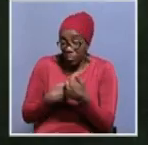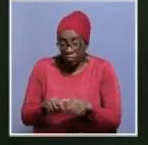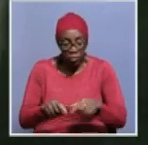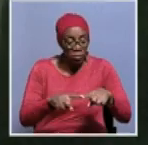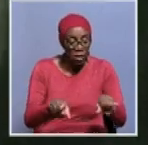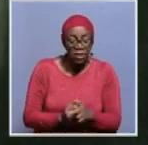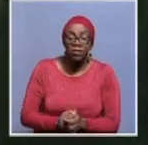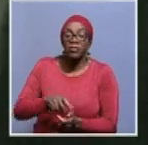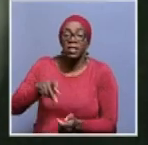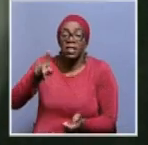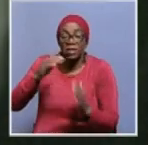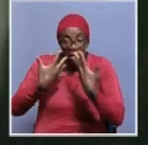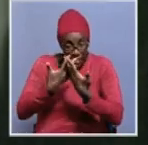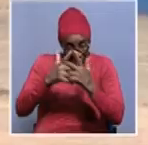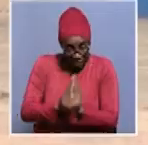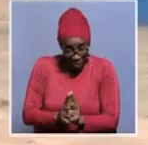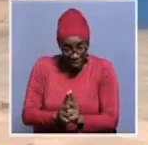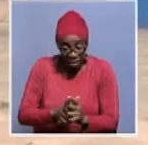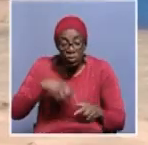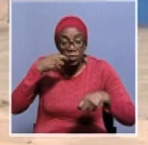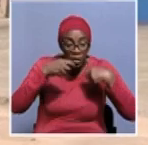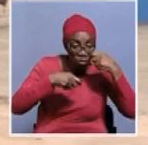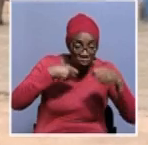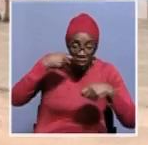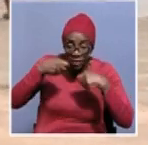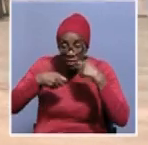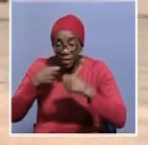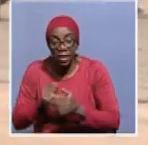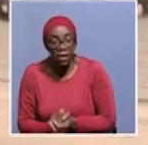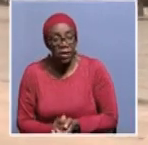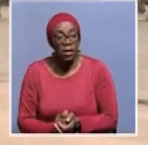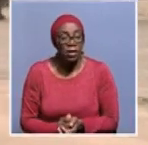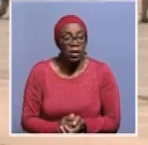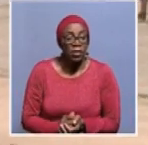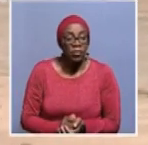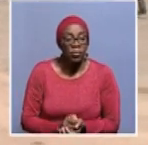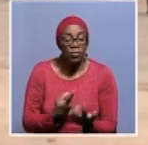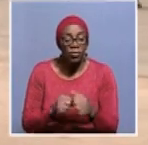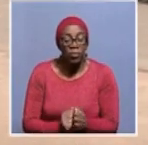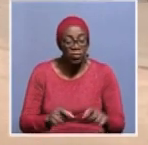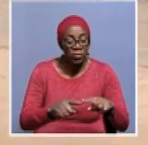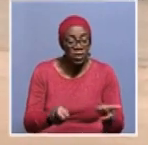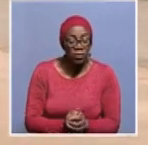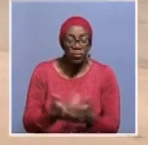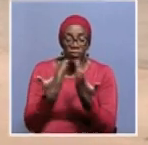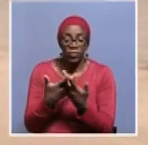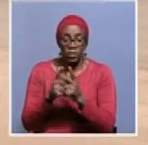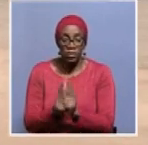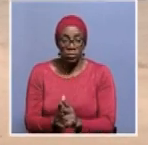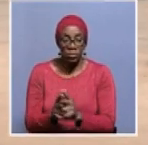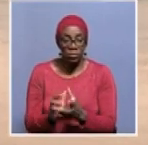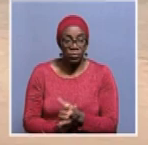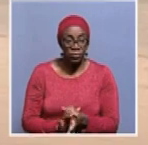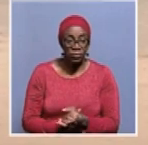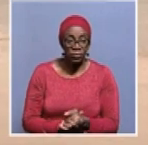who are going to think to represent the choice of the reason that the late has chosen during their very last